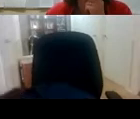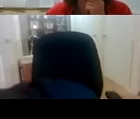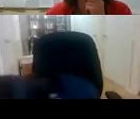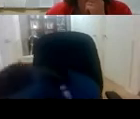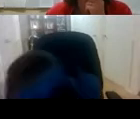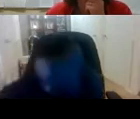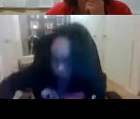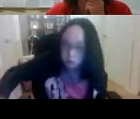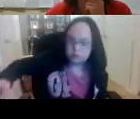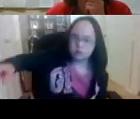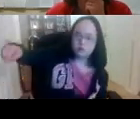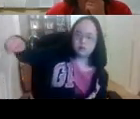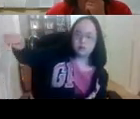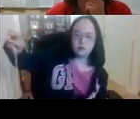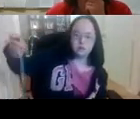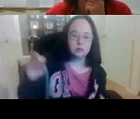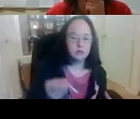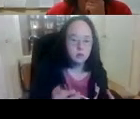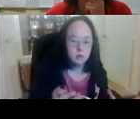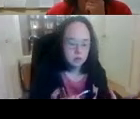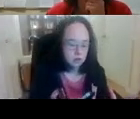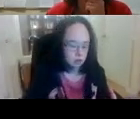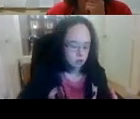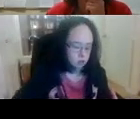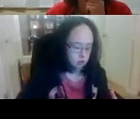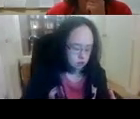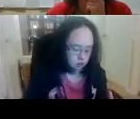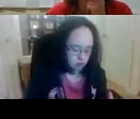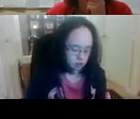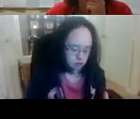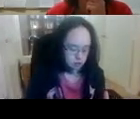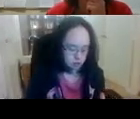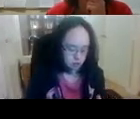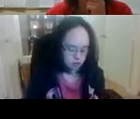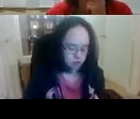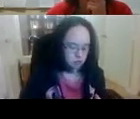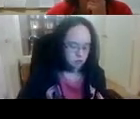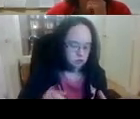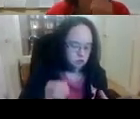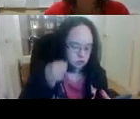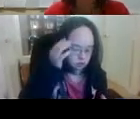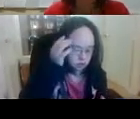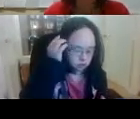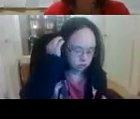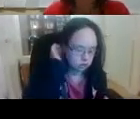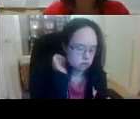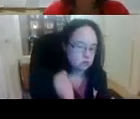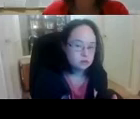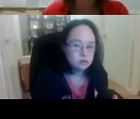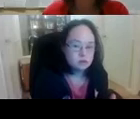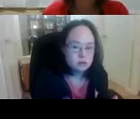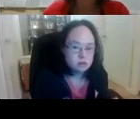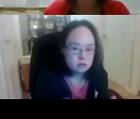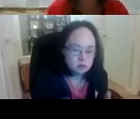vaccines all that stuff don't do it all day long and the third thing is do prioritize routine